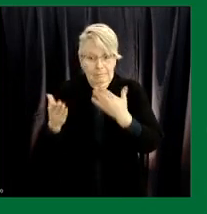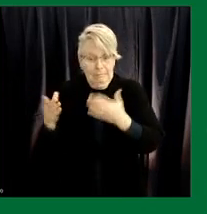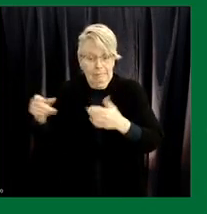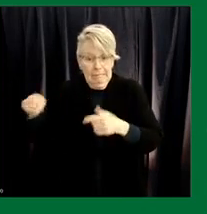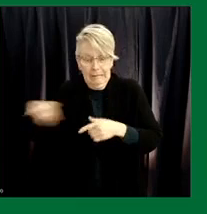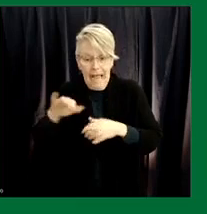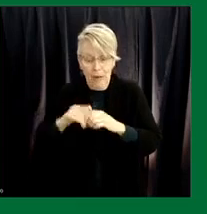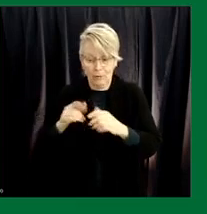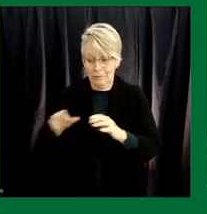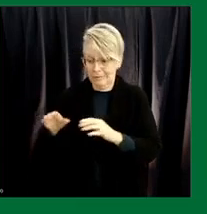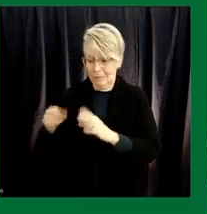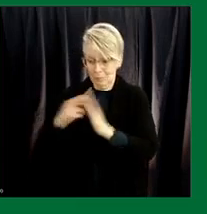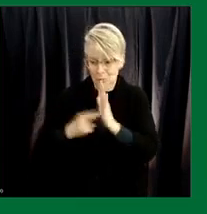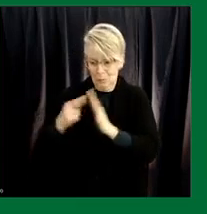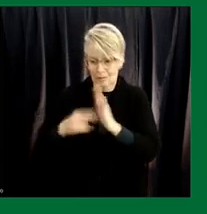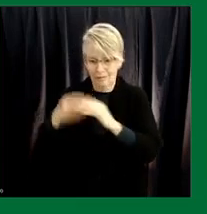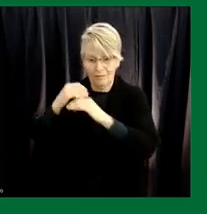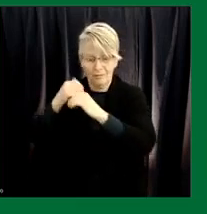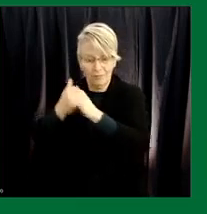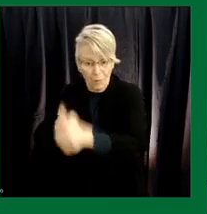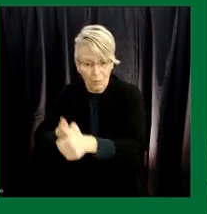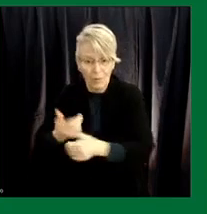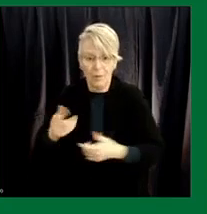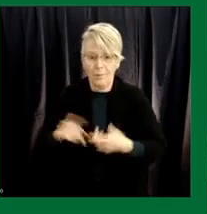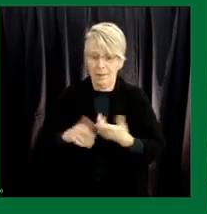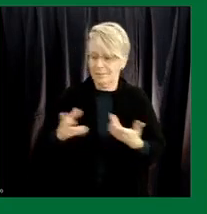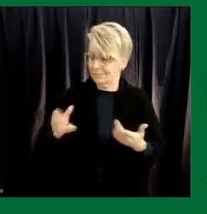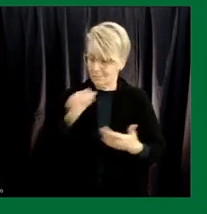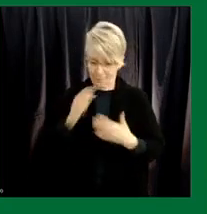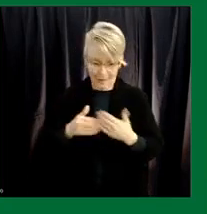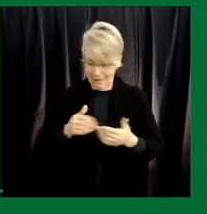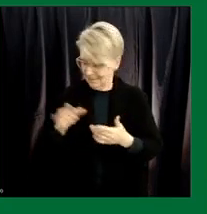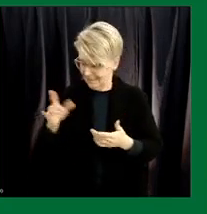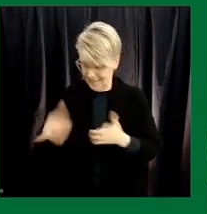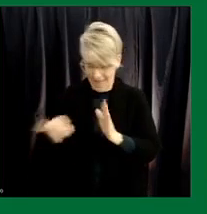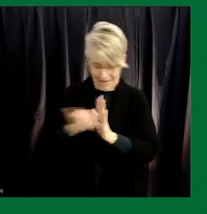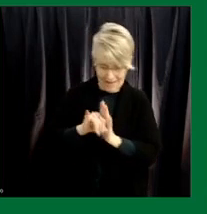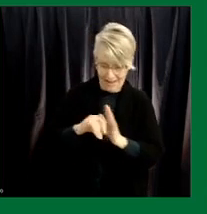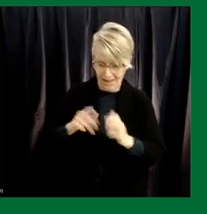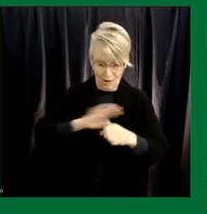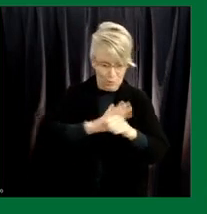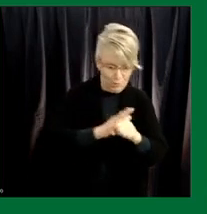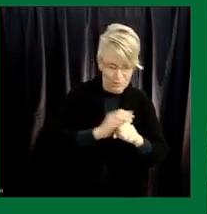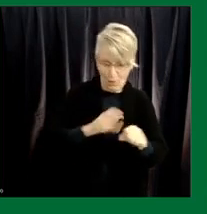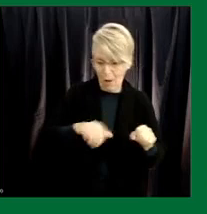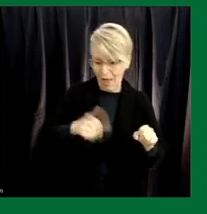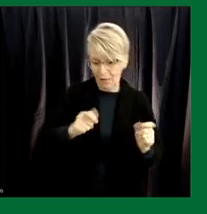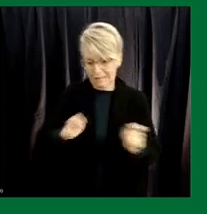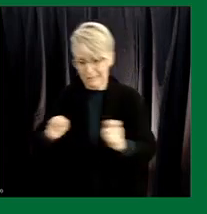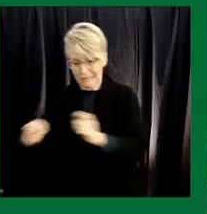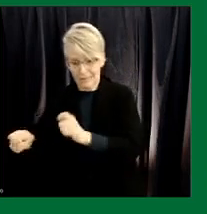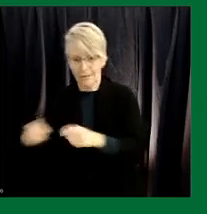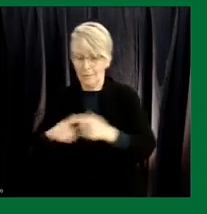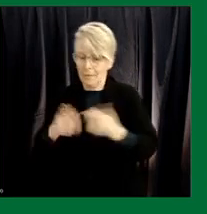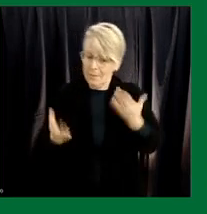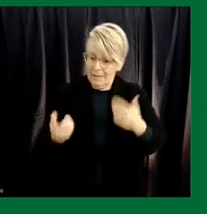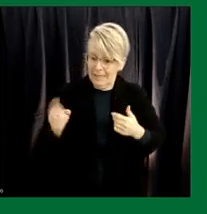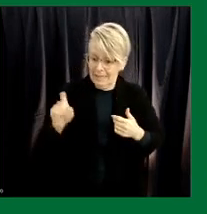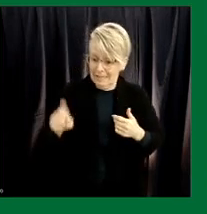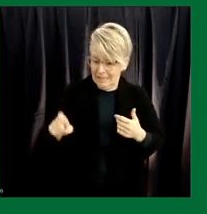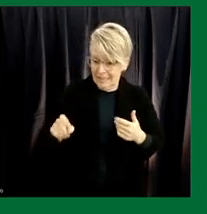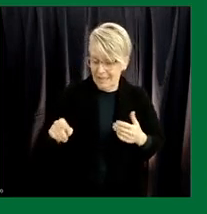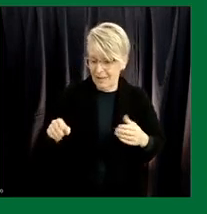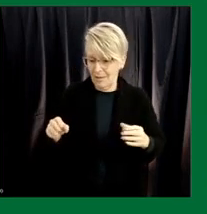was an increase in transmission irrespective of whether it was initially identified to be a way of concern or not there may be a need for more specific